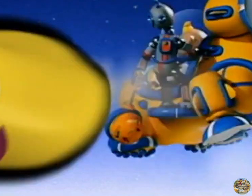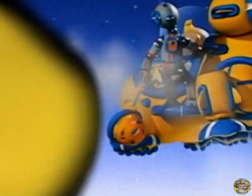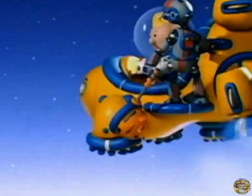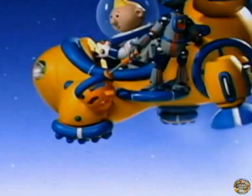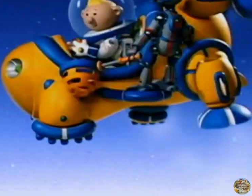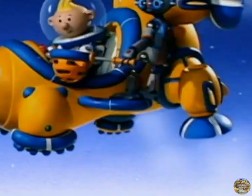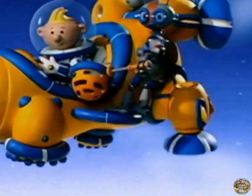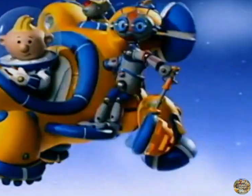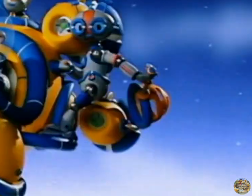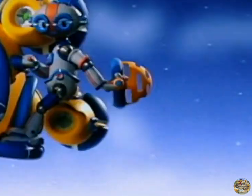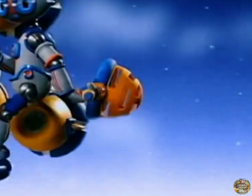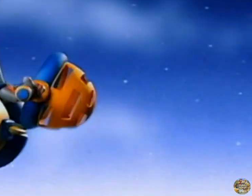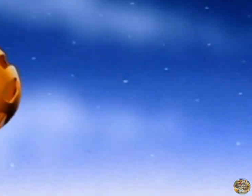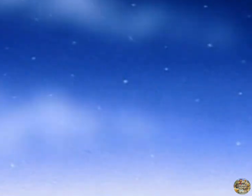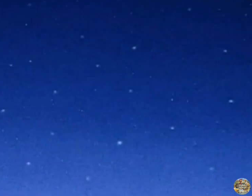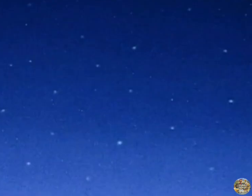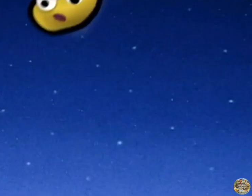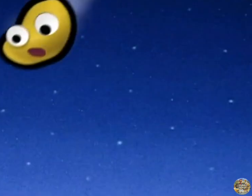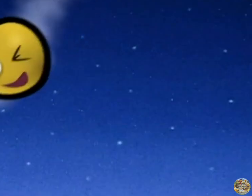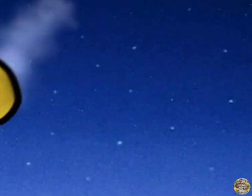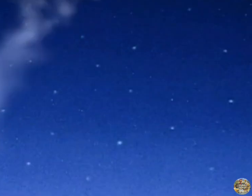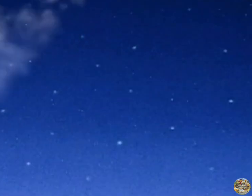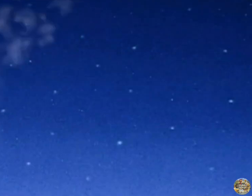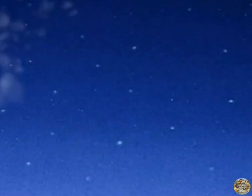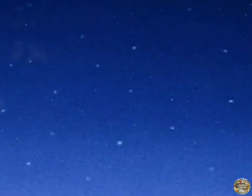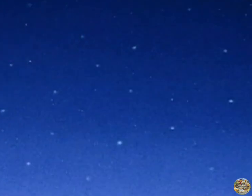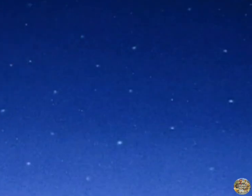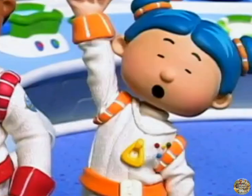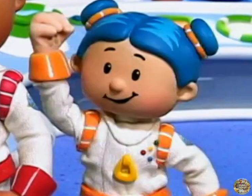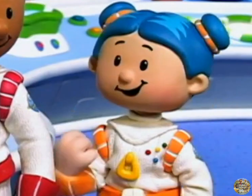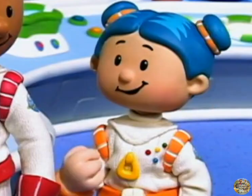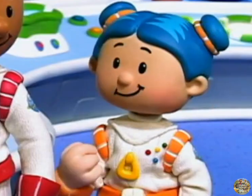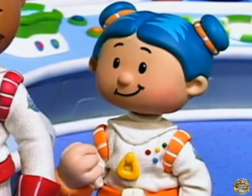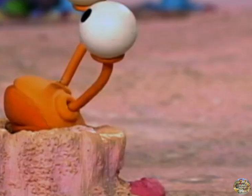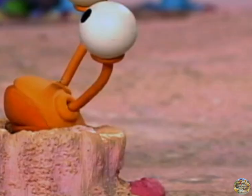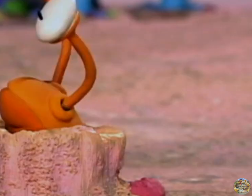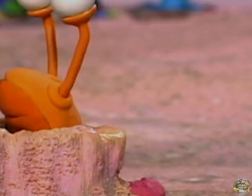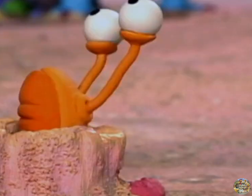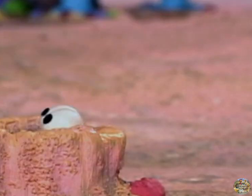never know what strange new things you'll find out in space Cosmic!